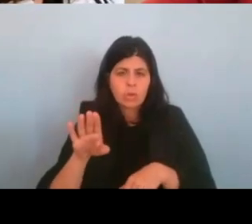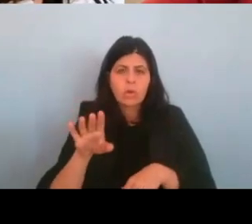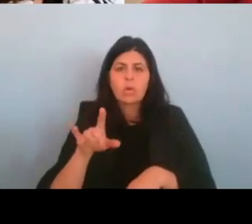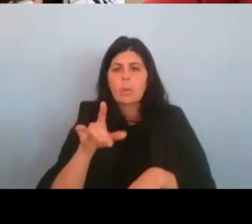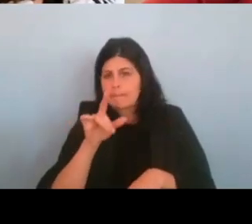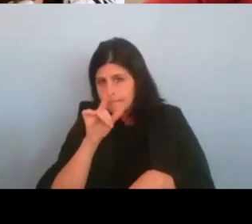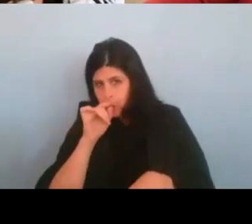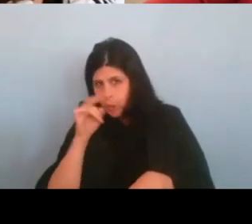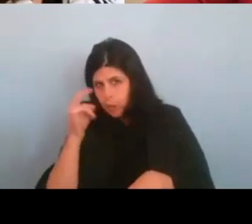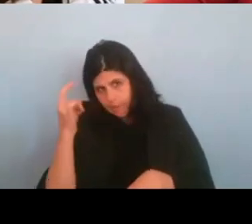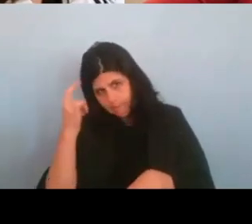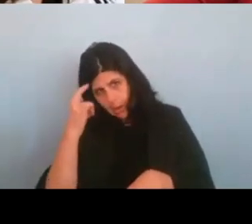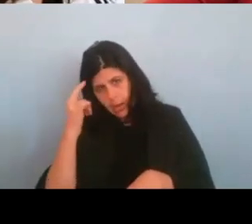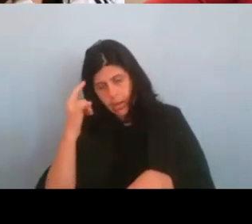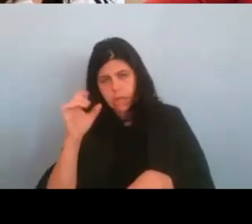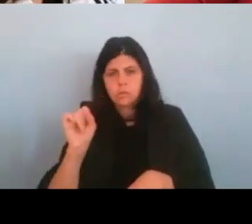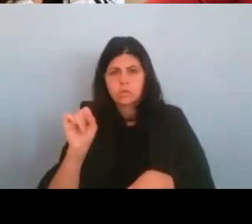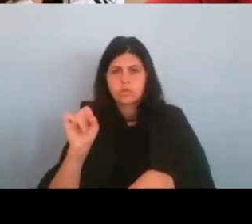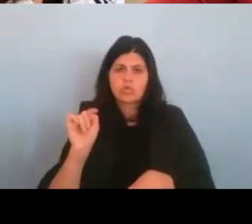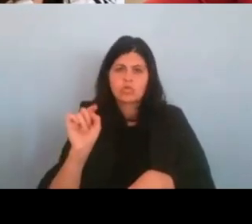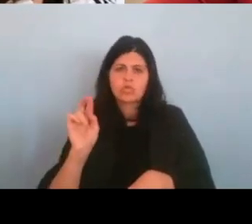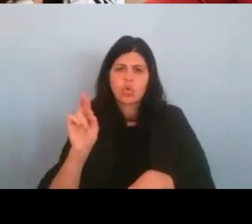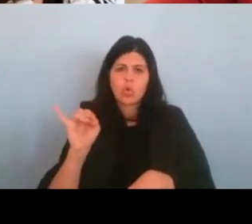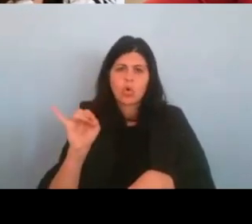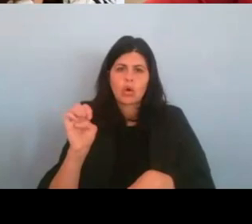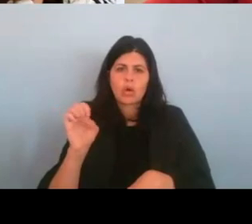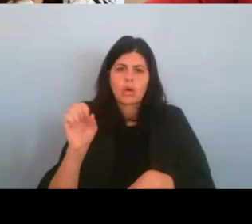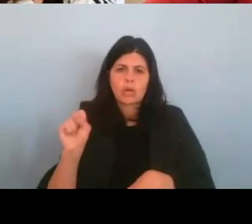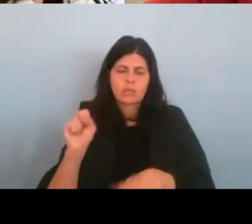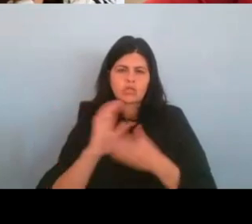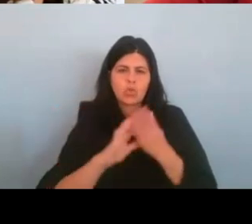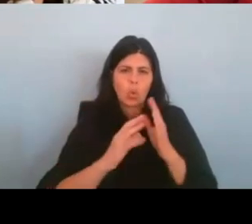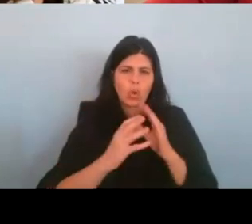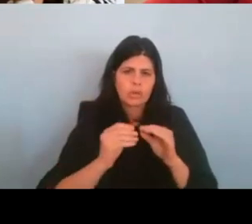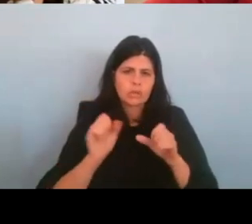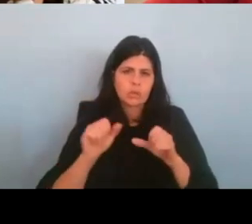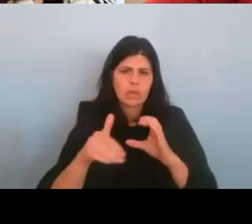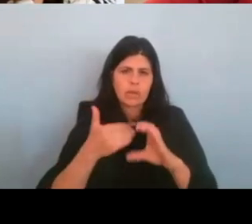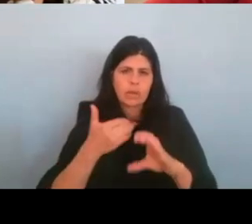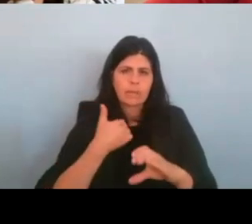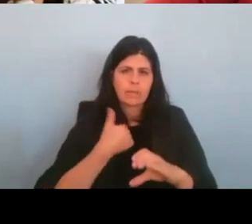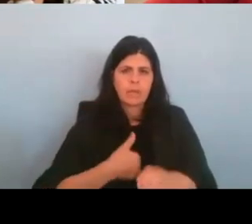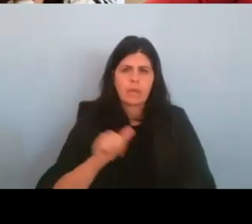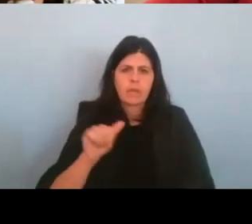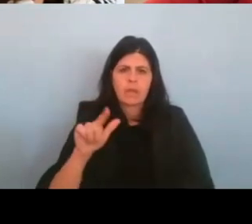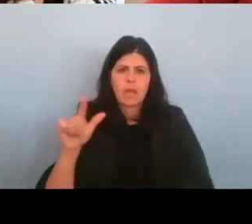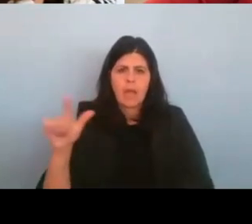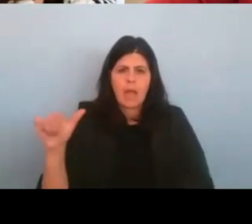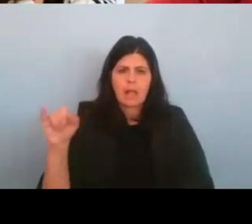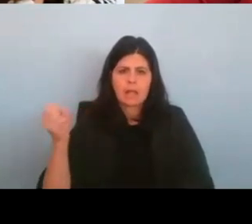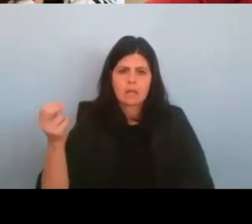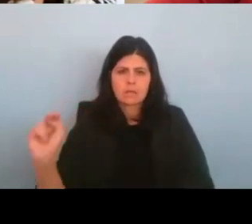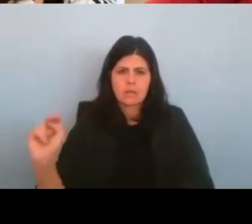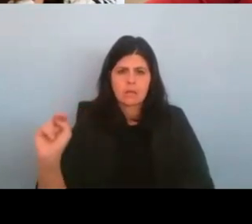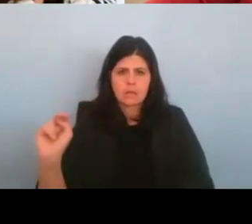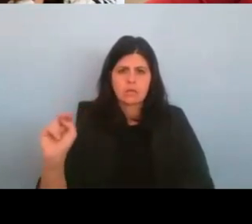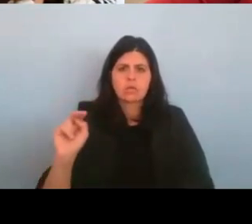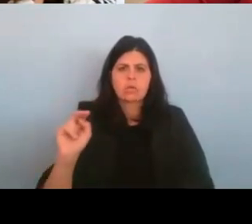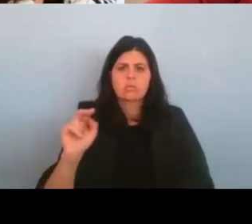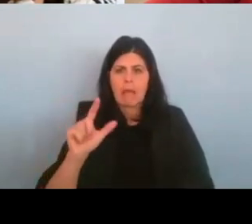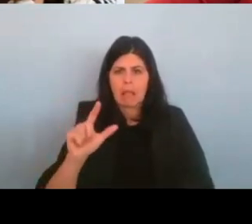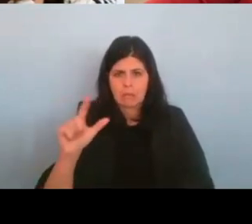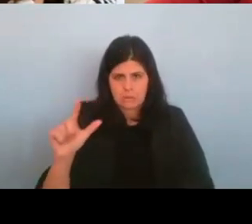And you can email me at Alison with two L's at bird mind